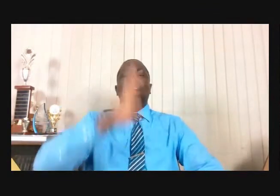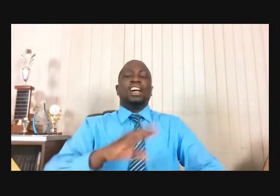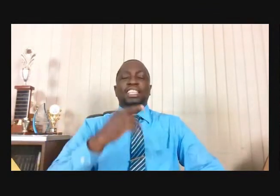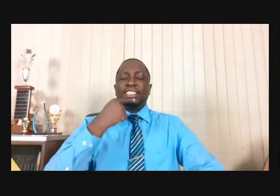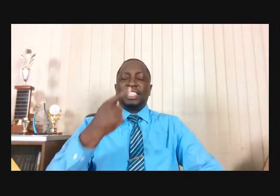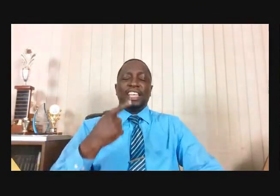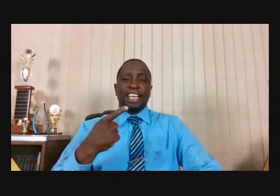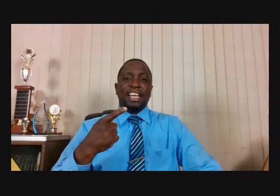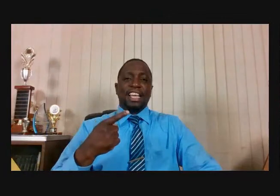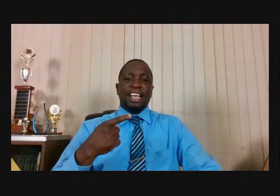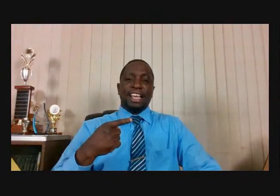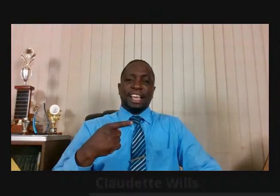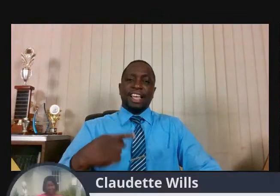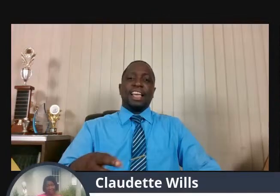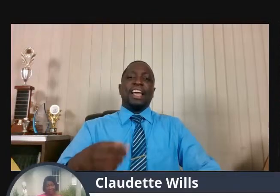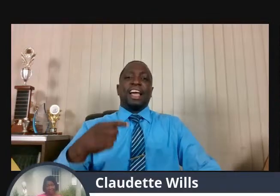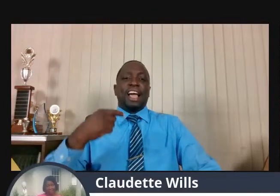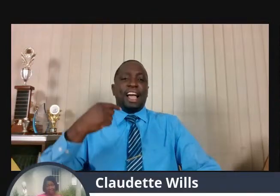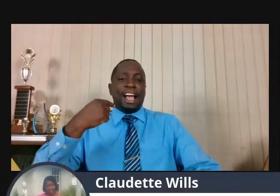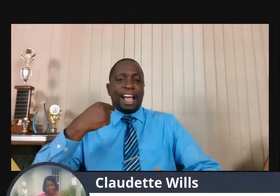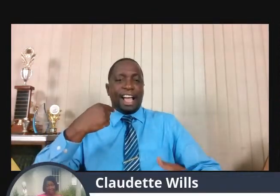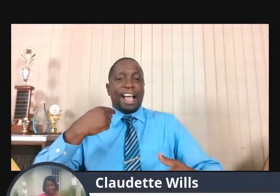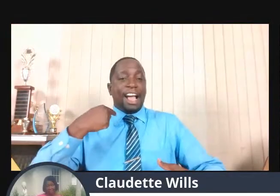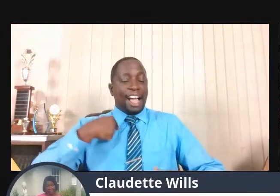get you involved, Elijah.